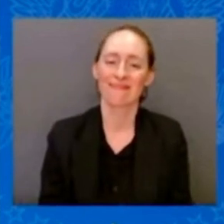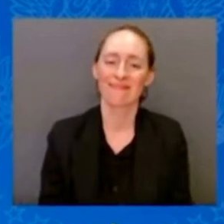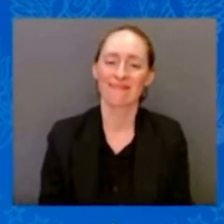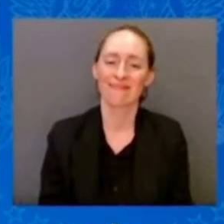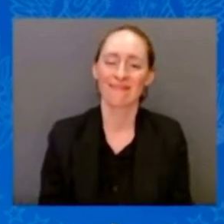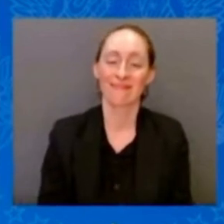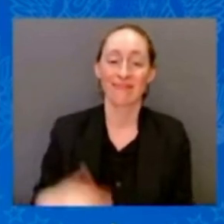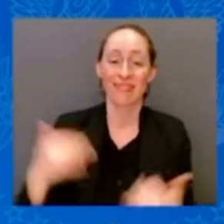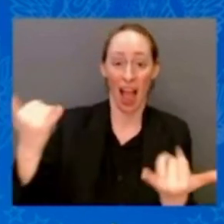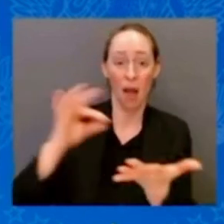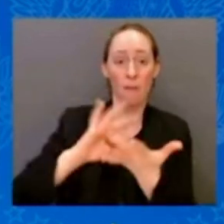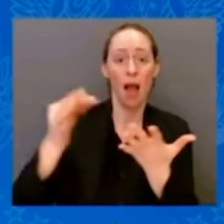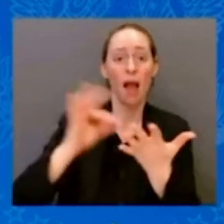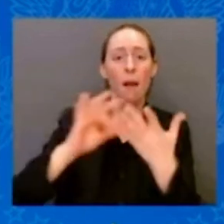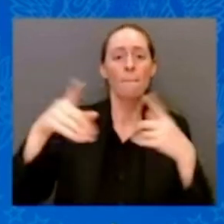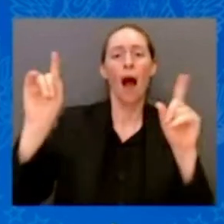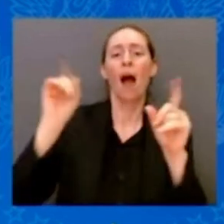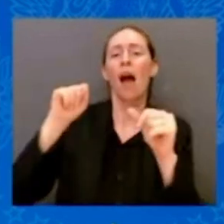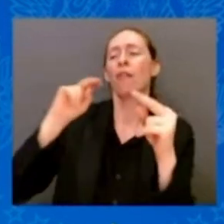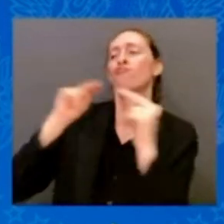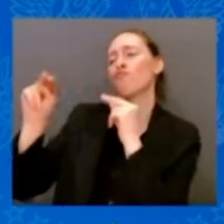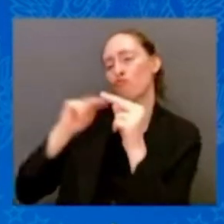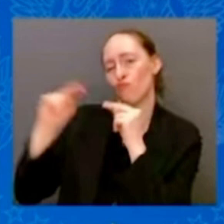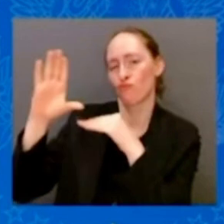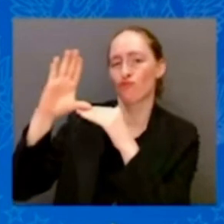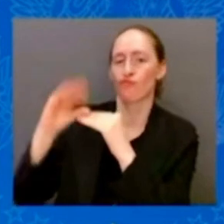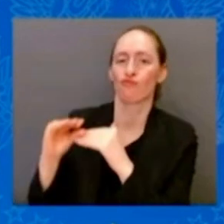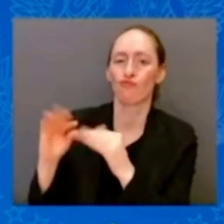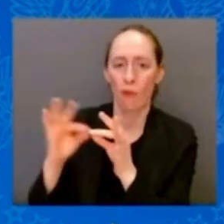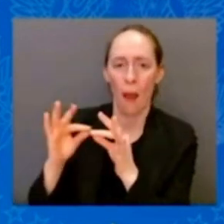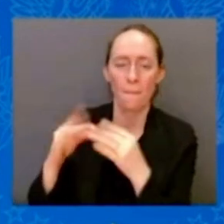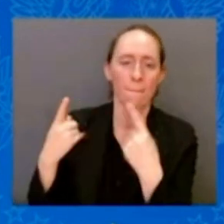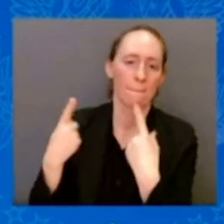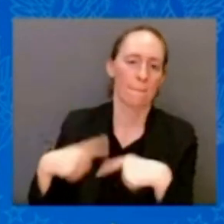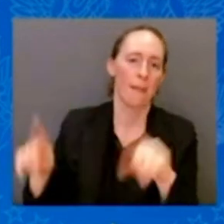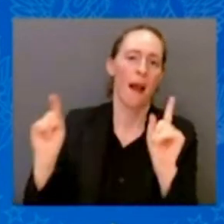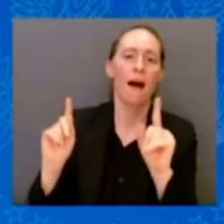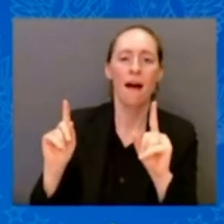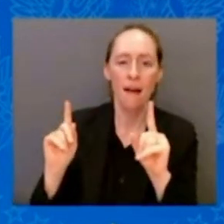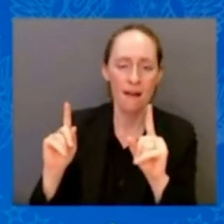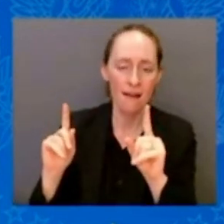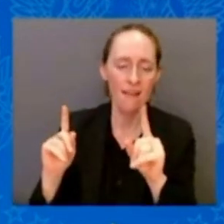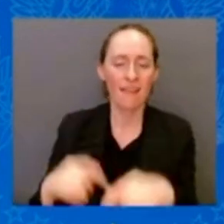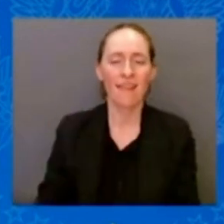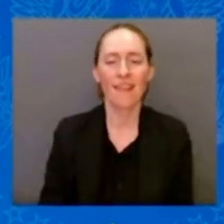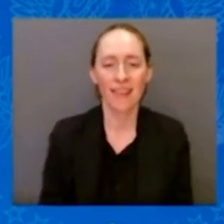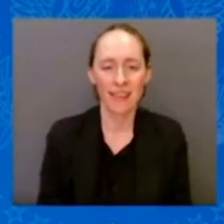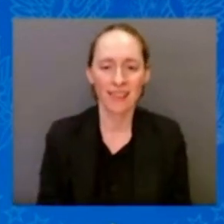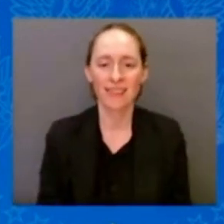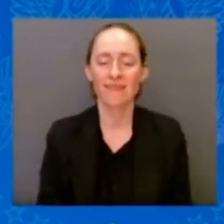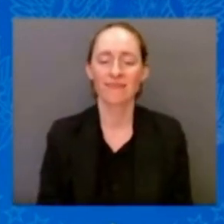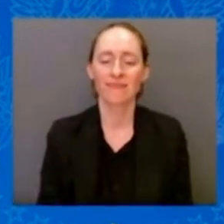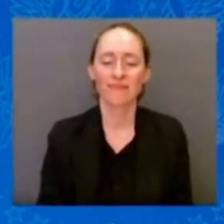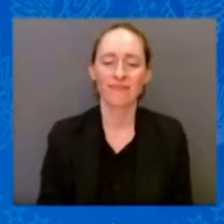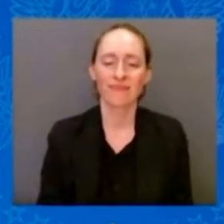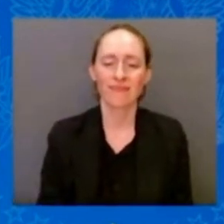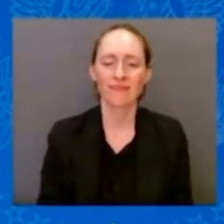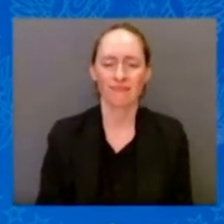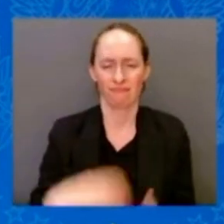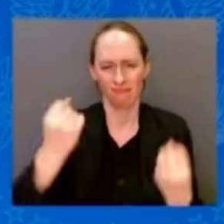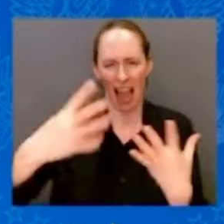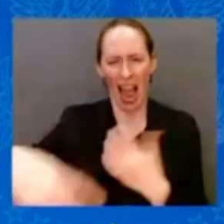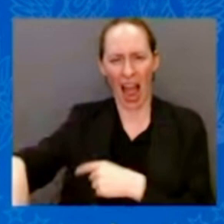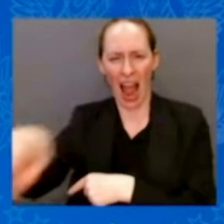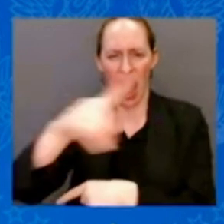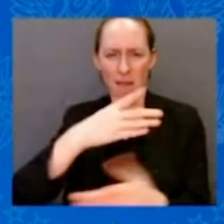And, by the way, if this hold for a second, one of the things you — a lot of you know, we're in the military. We're able to — at the VA, they can